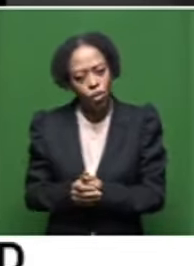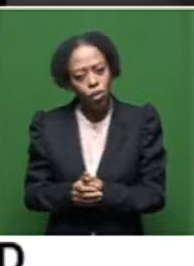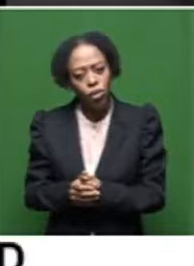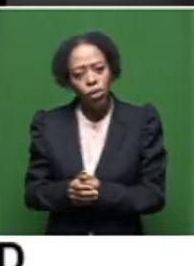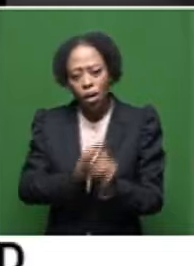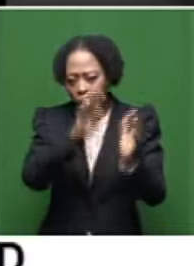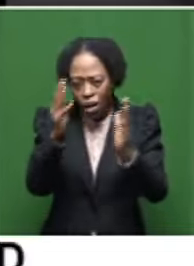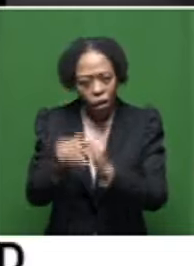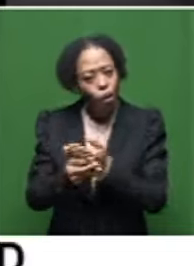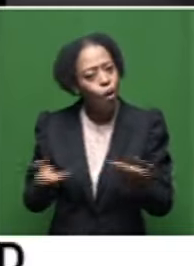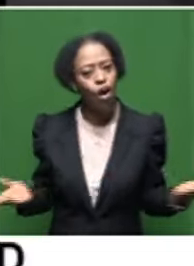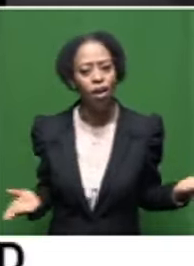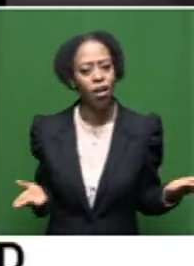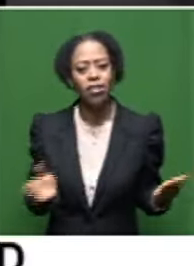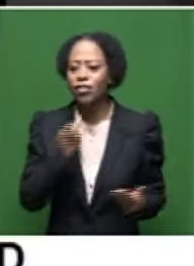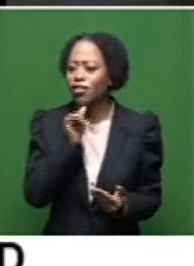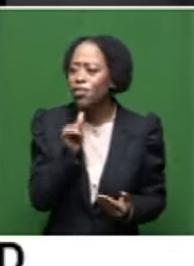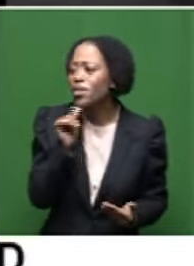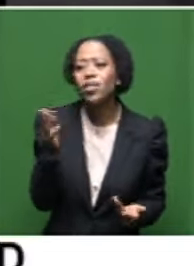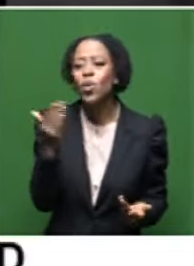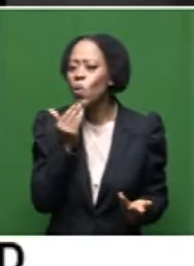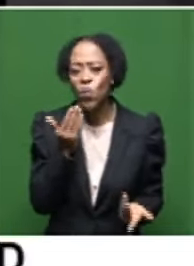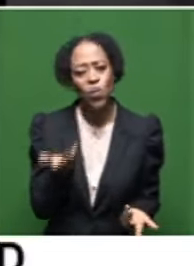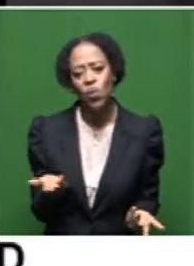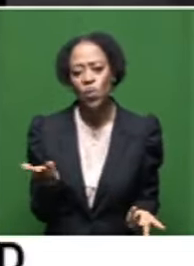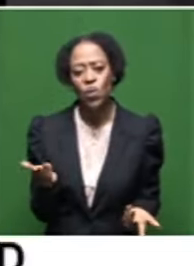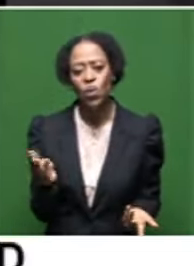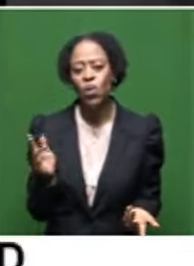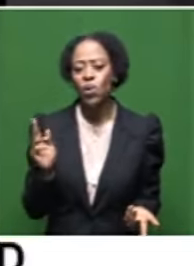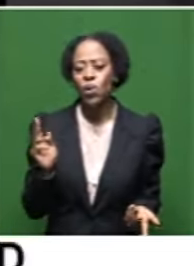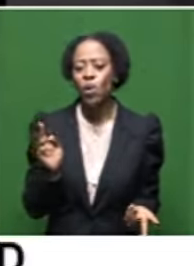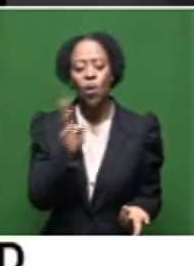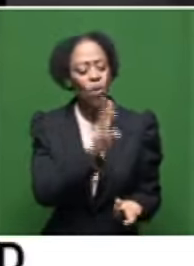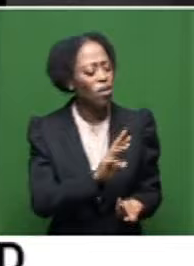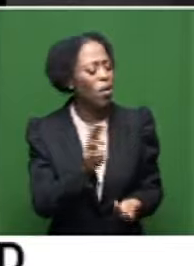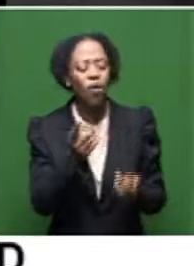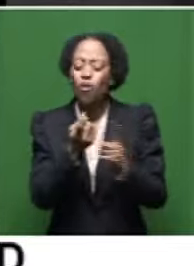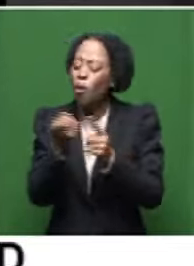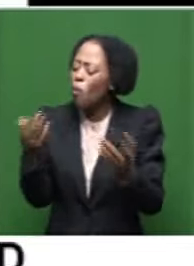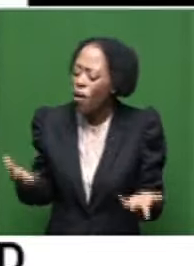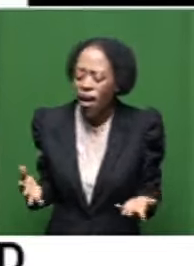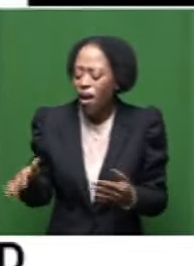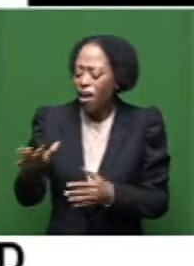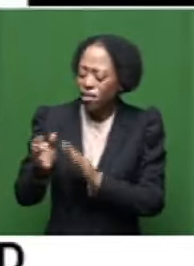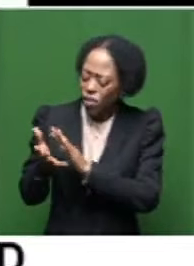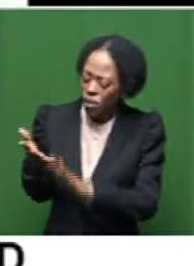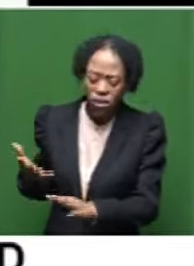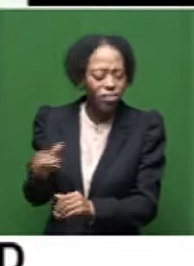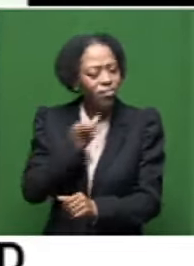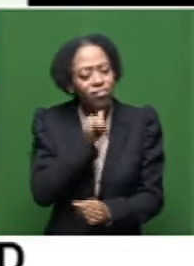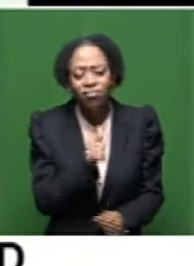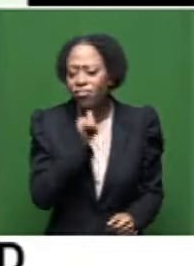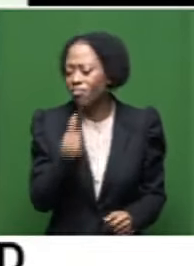everyone, whether he was in Mayfair or Nuclear or Westbury or Sophia or Soweto